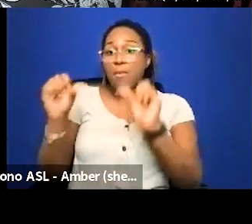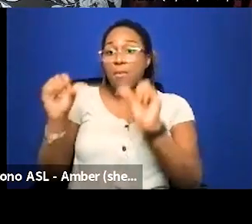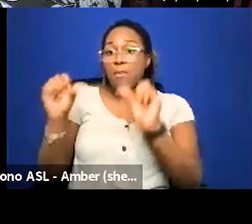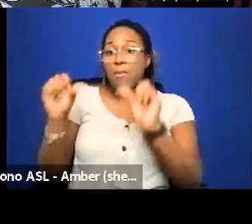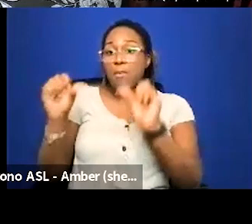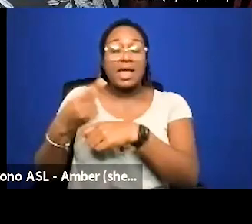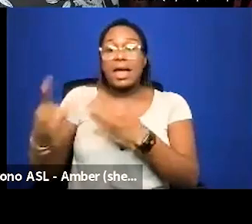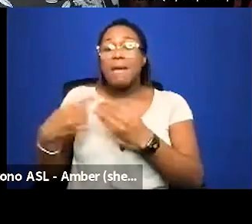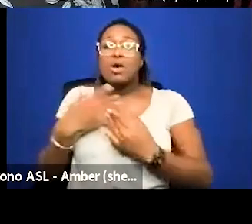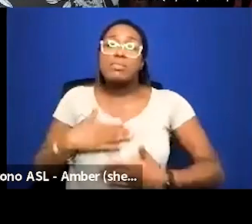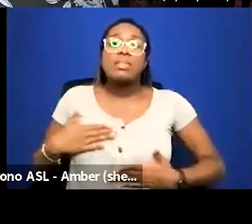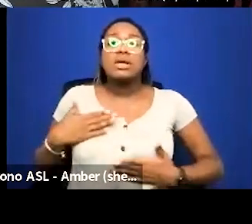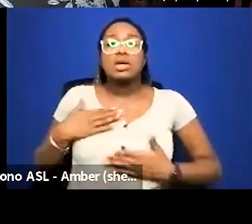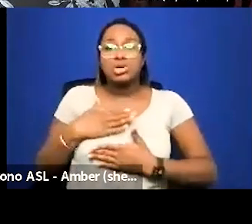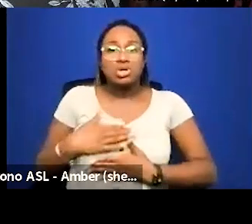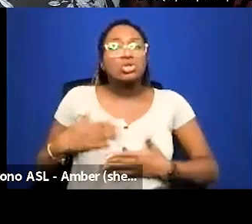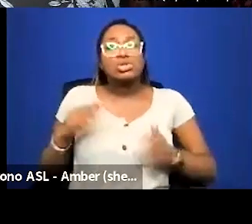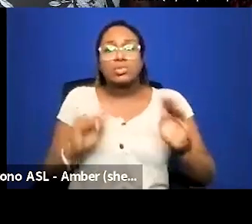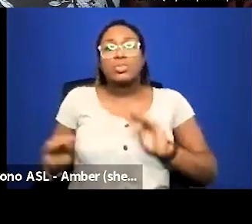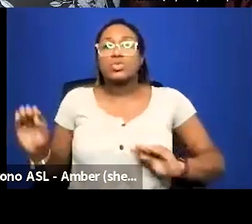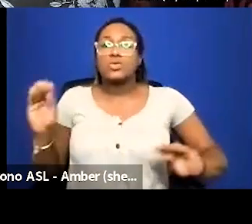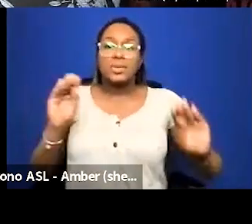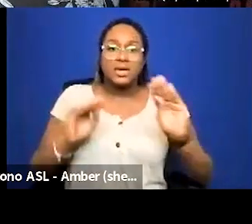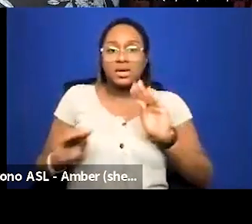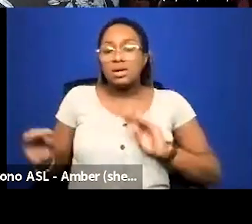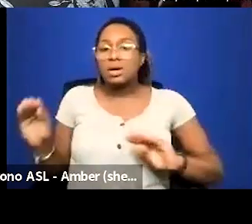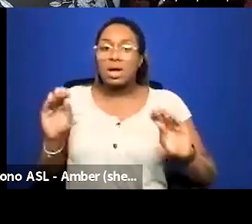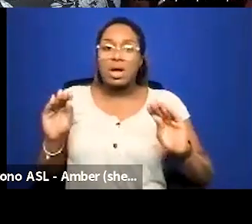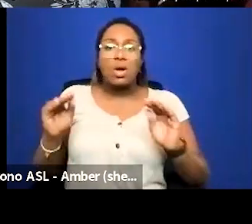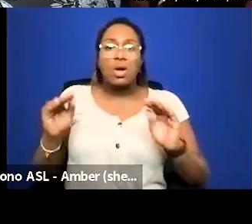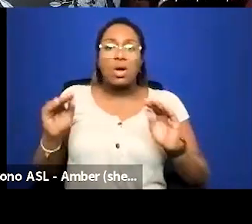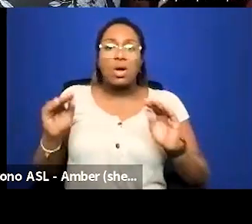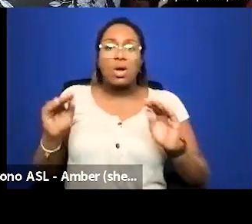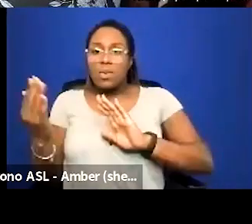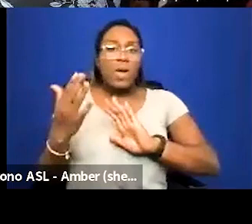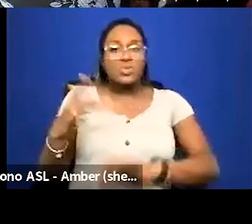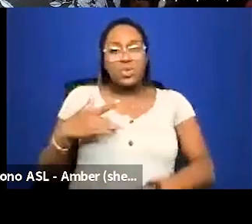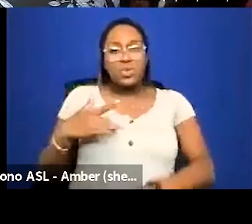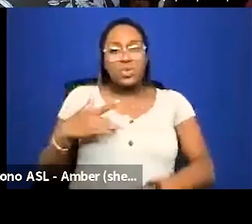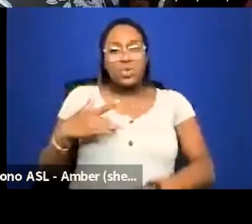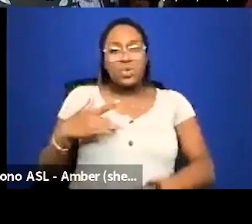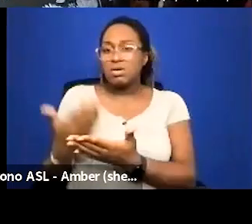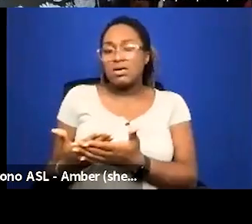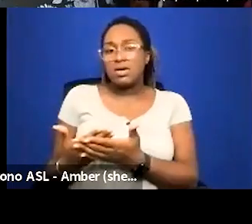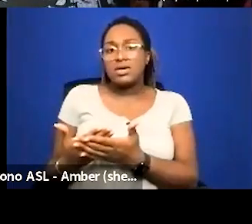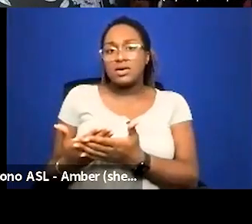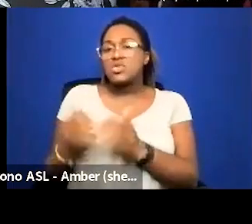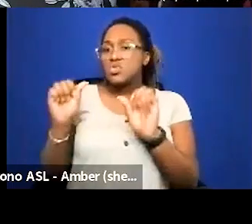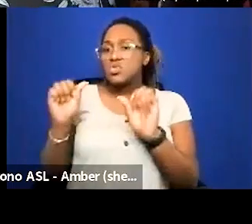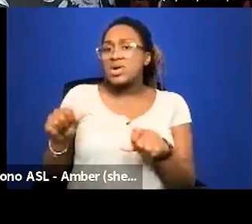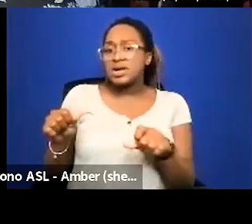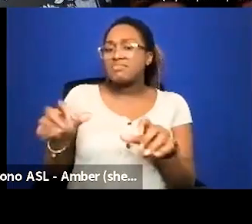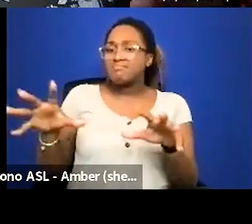movement and about um ways that we can feel good uh ways that we can take back